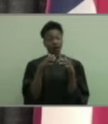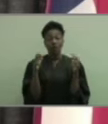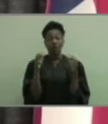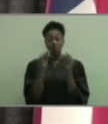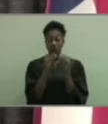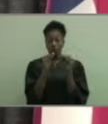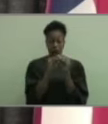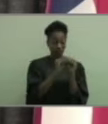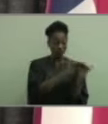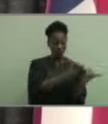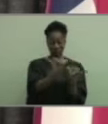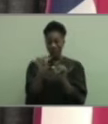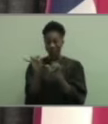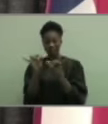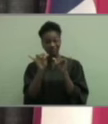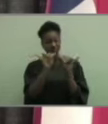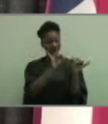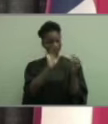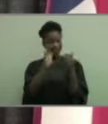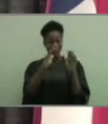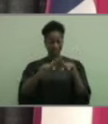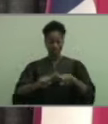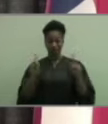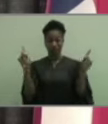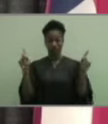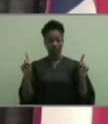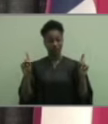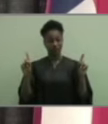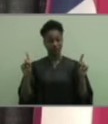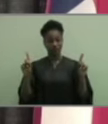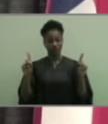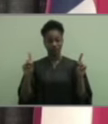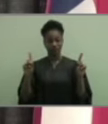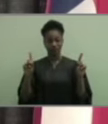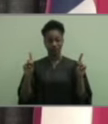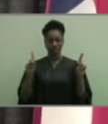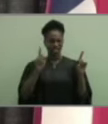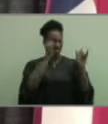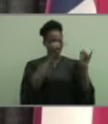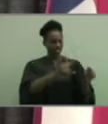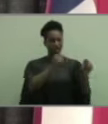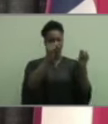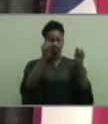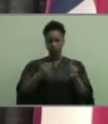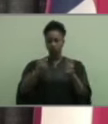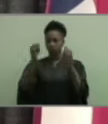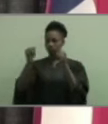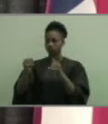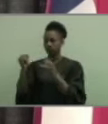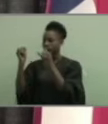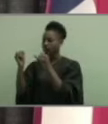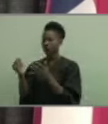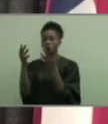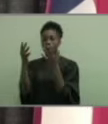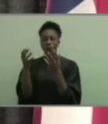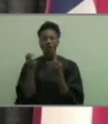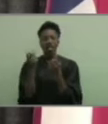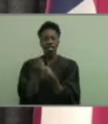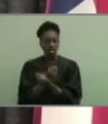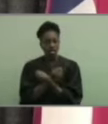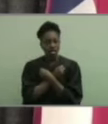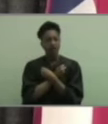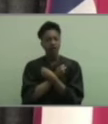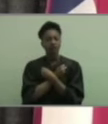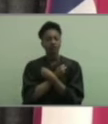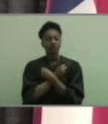alike than we are different. We are all individuals who want to love and